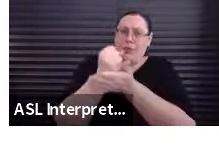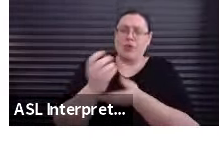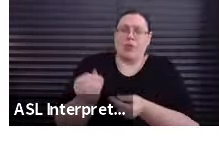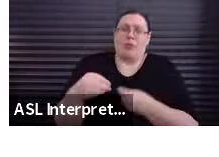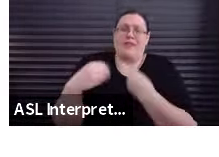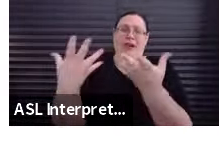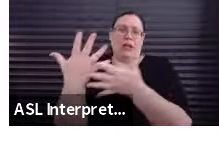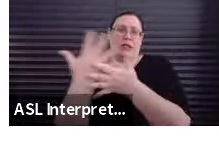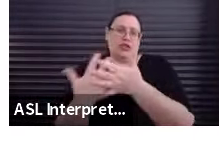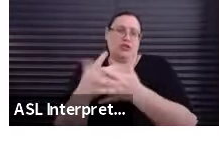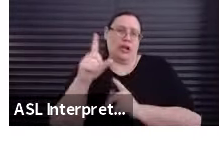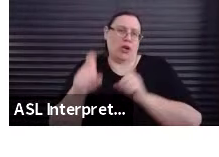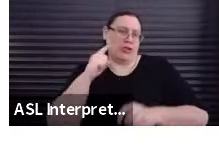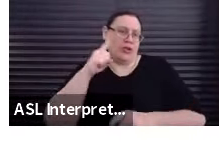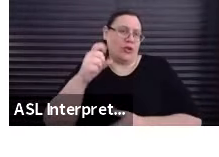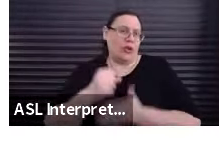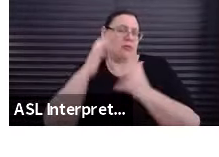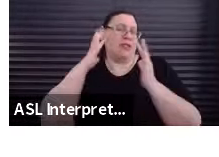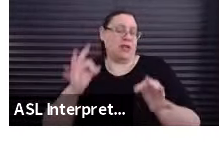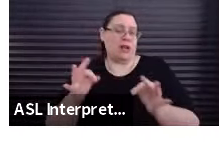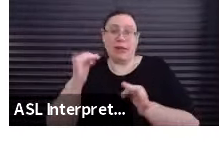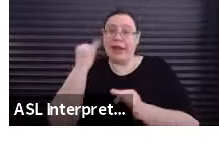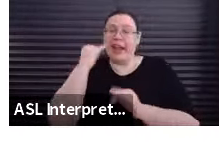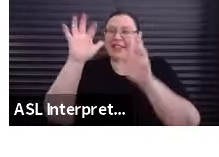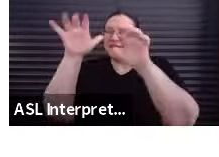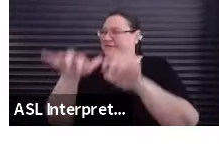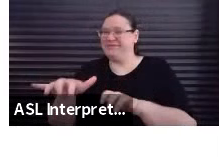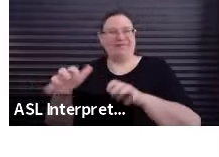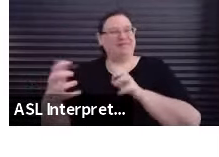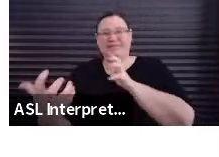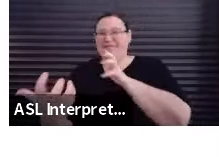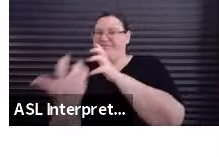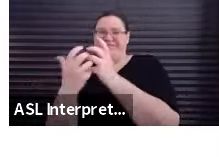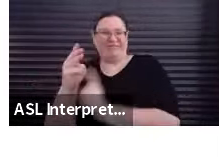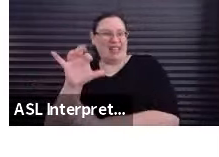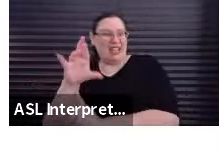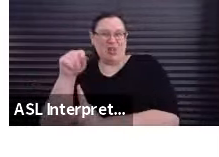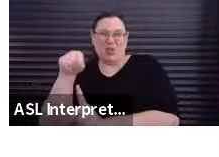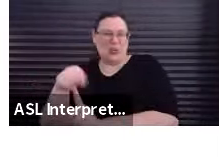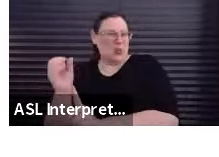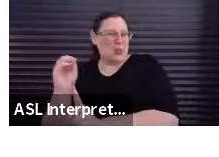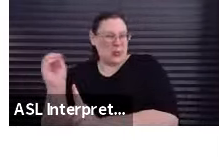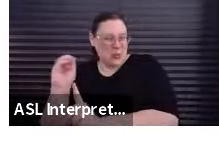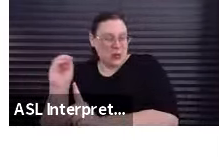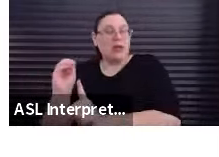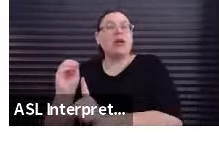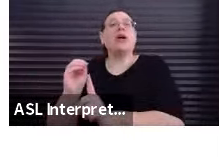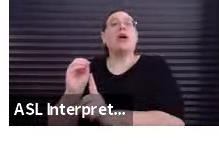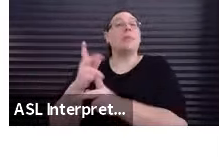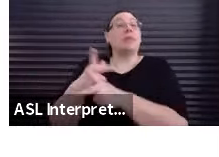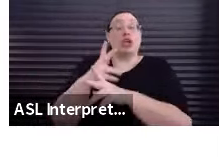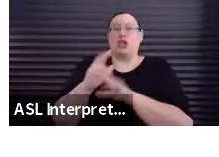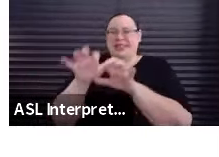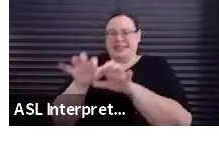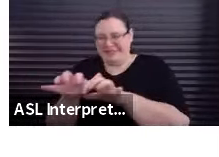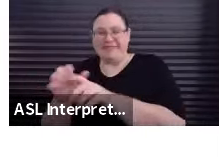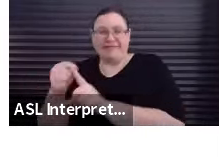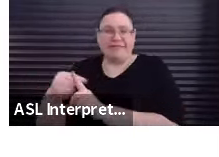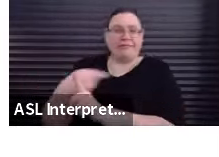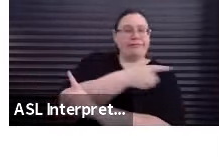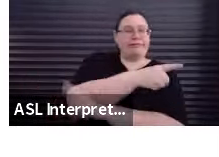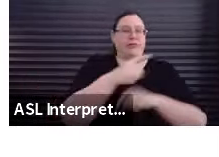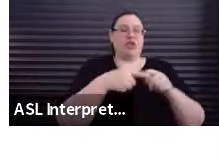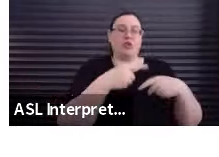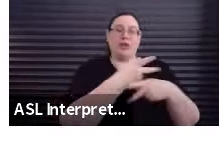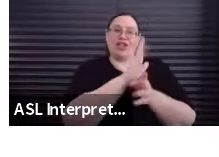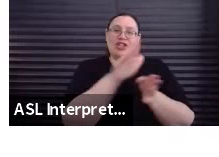you. If the project does not qualify for the micro, the producer will be redirected to the production center on our